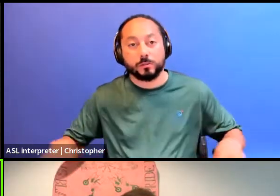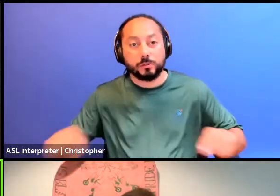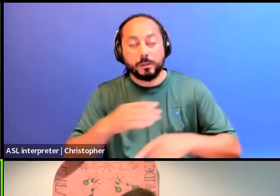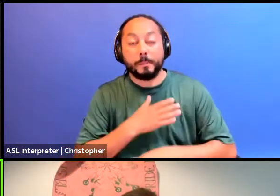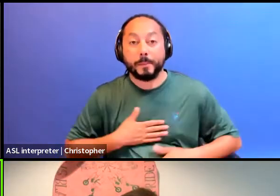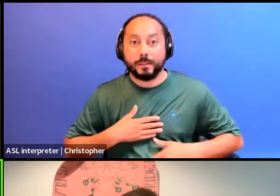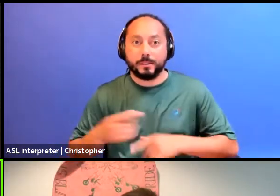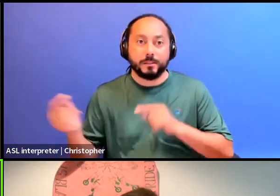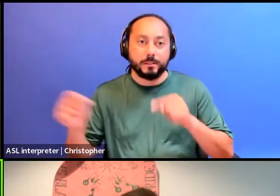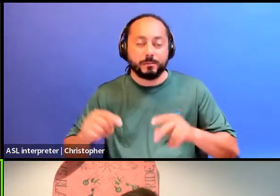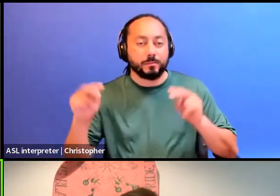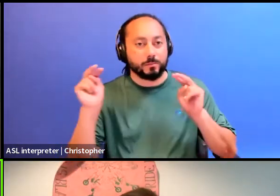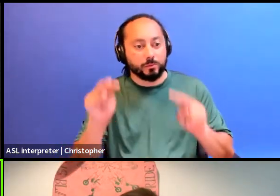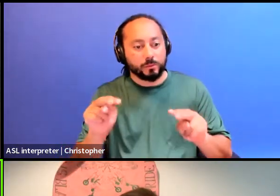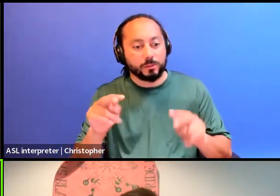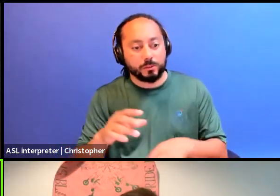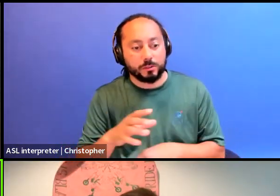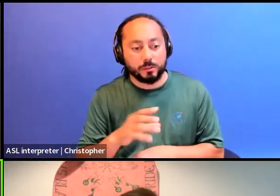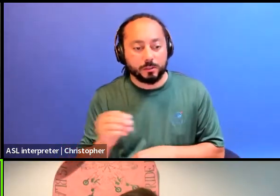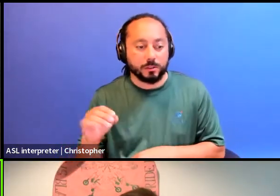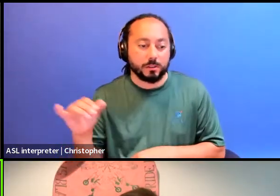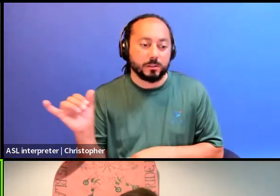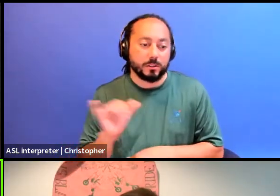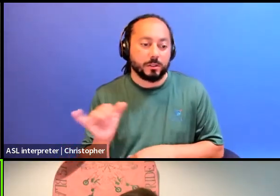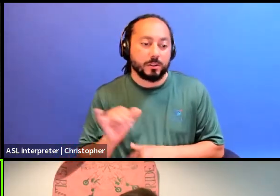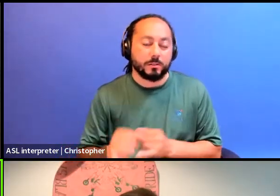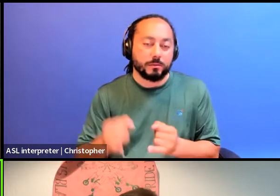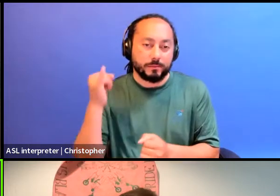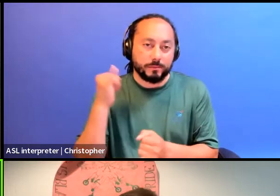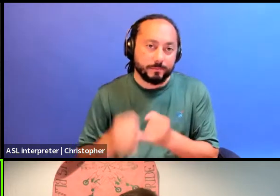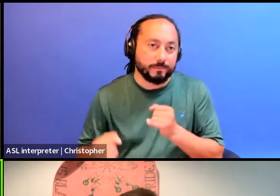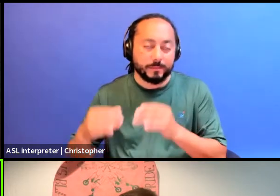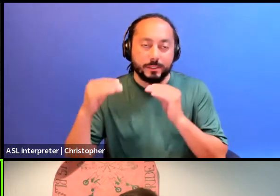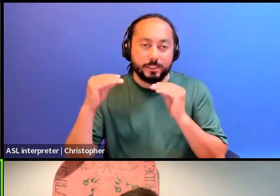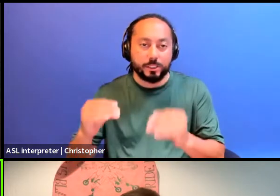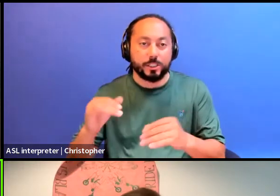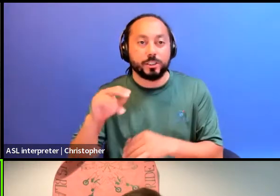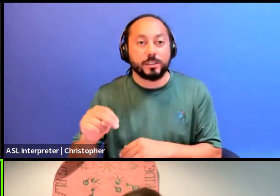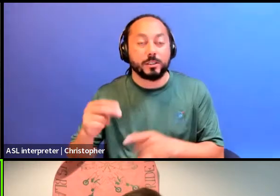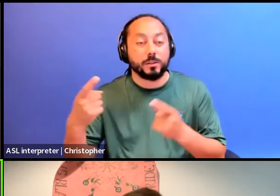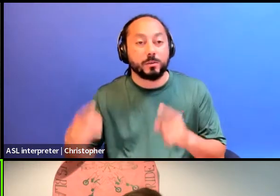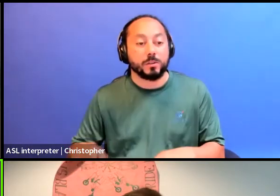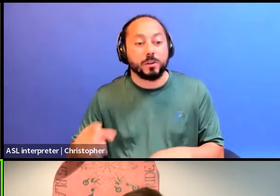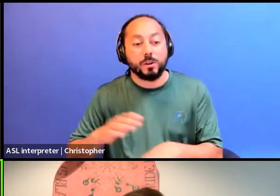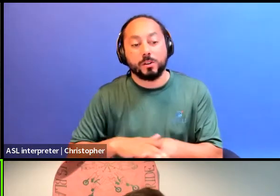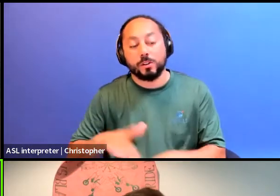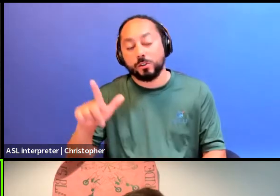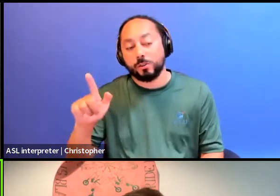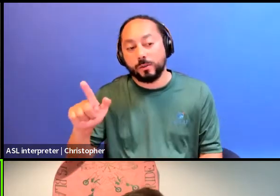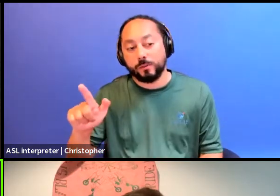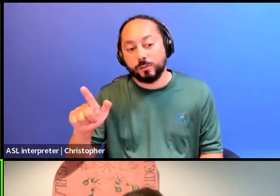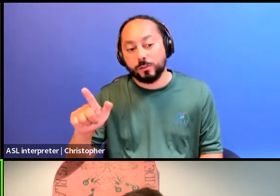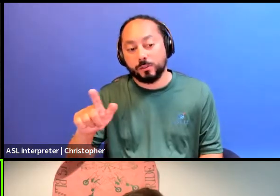in. And also our final teaching is on the 21st on